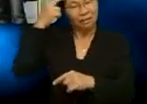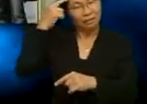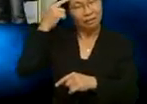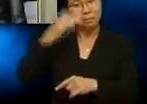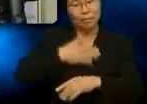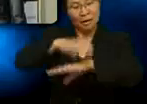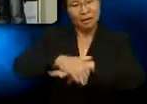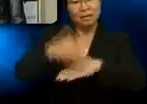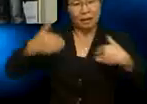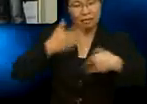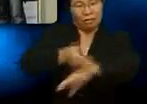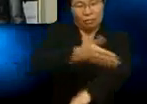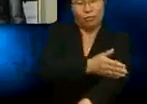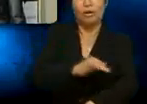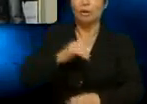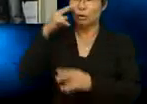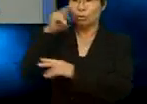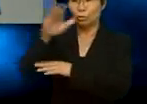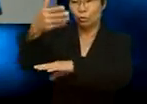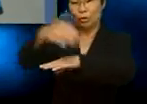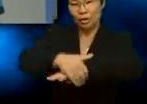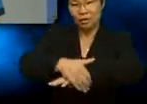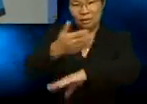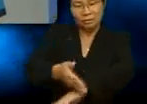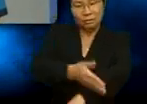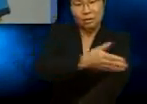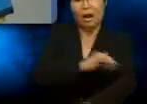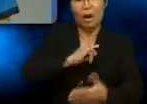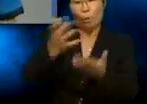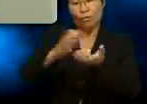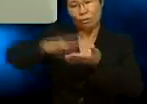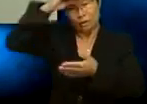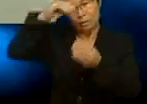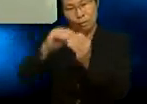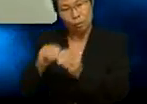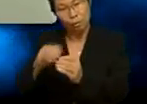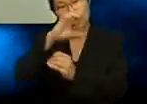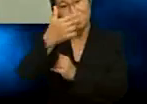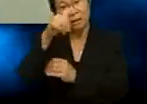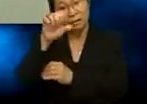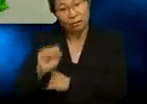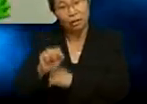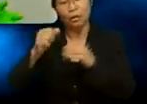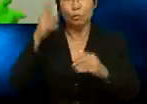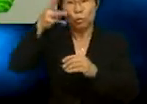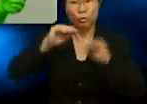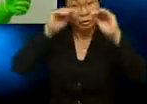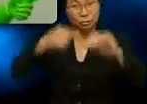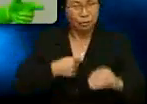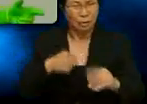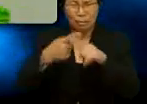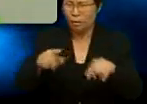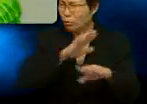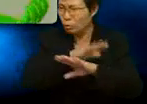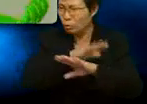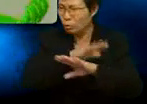produced results. I want to learn more, Chaos. Will you teach me? Yes, but don't forget, you